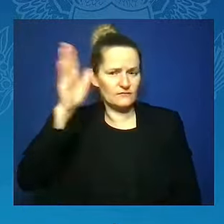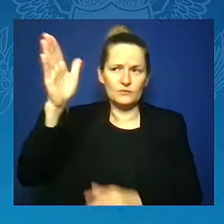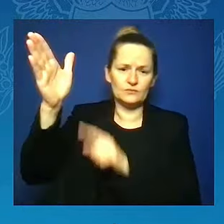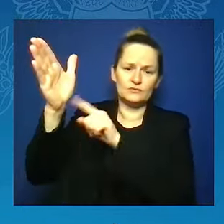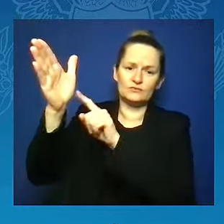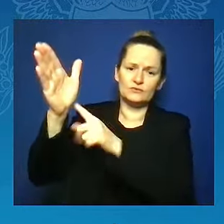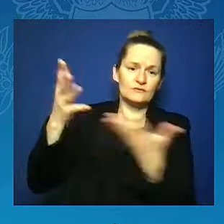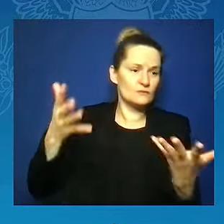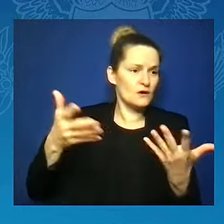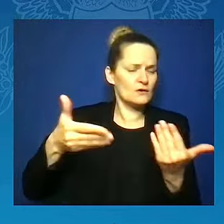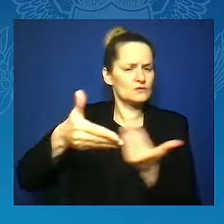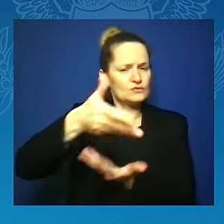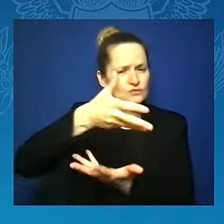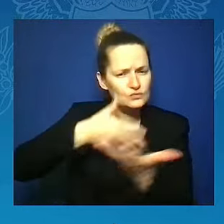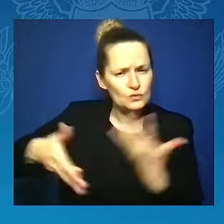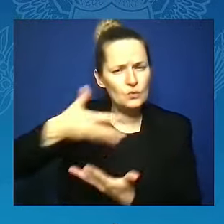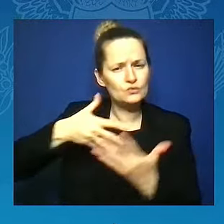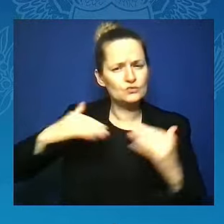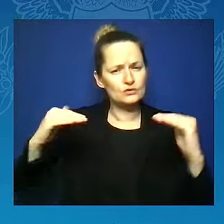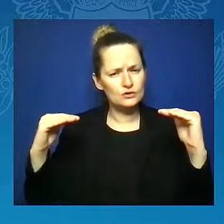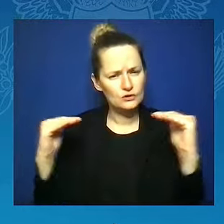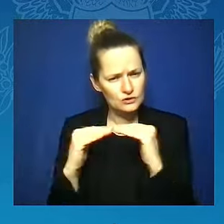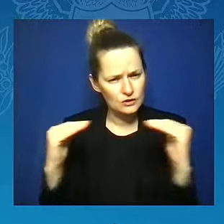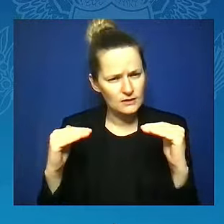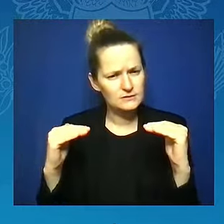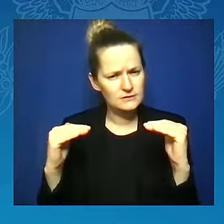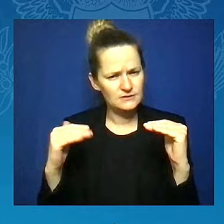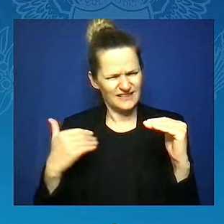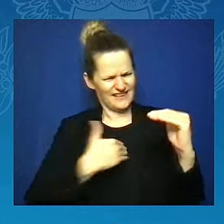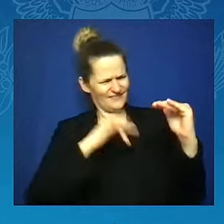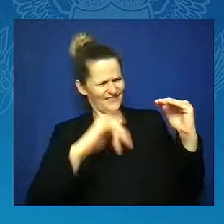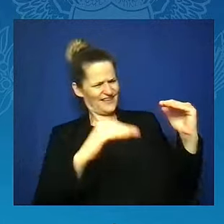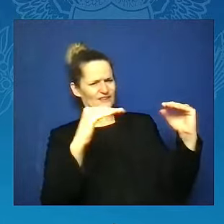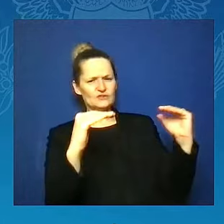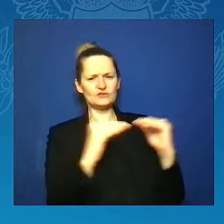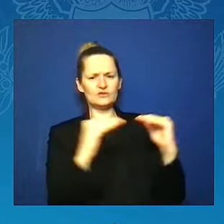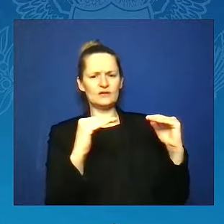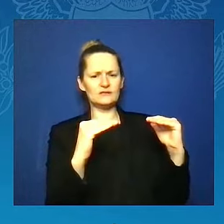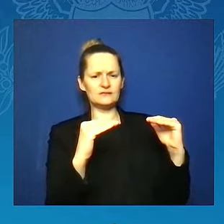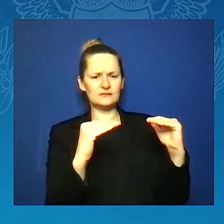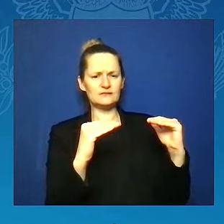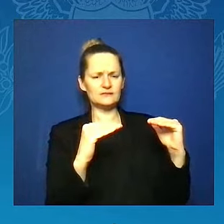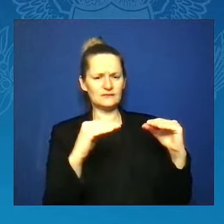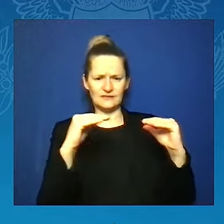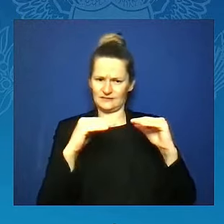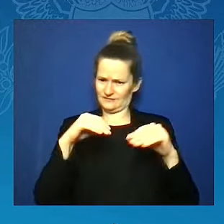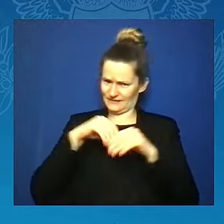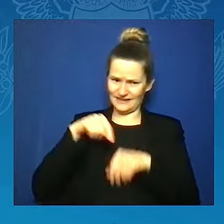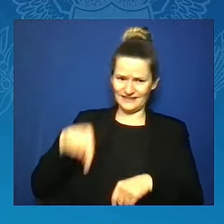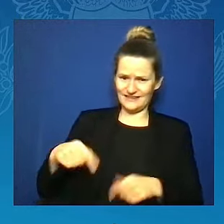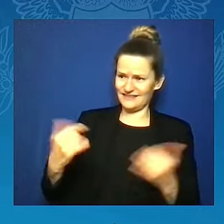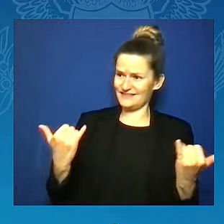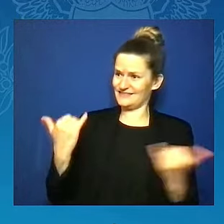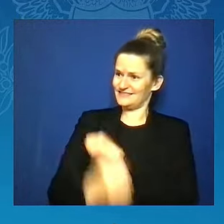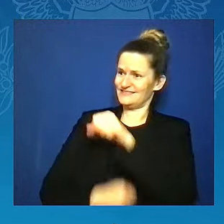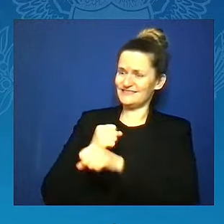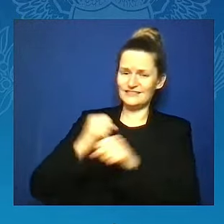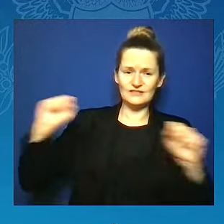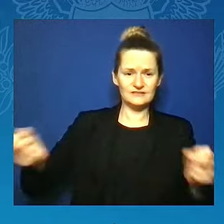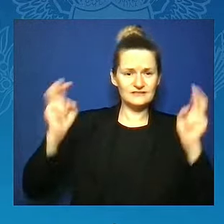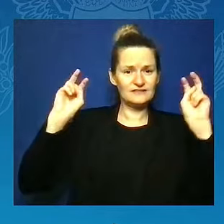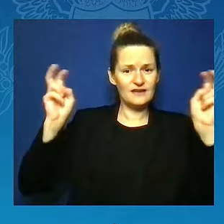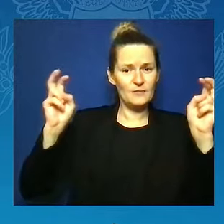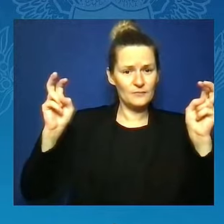just as you have laid out in this year's theme. Ours is a vision of a future